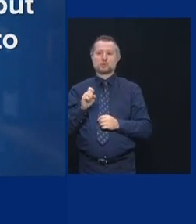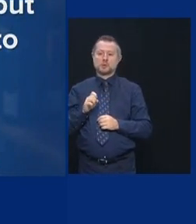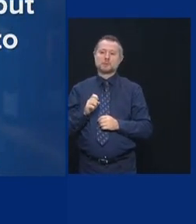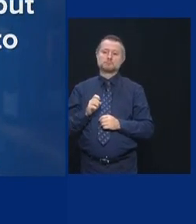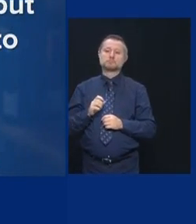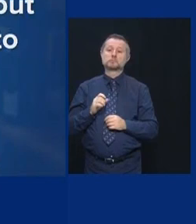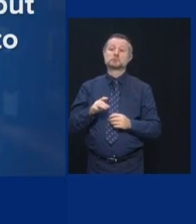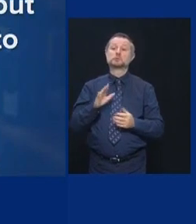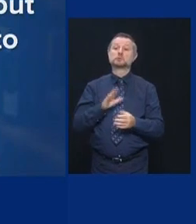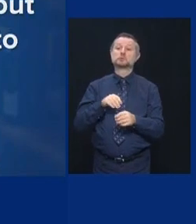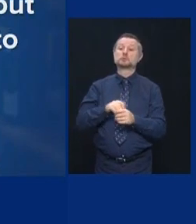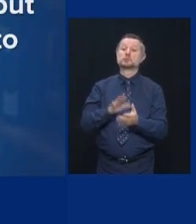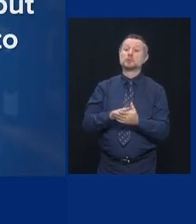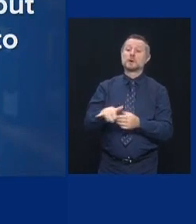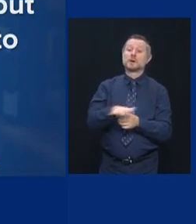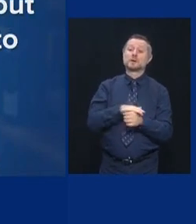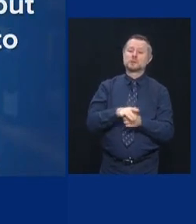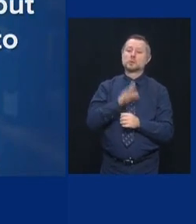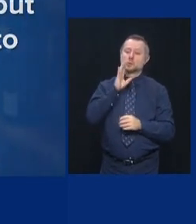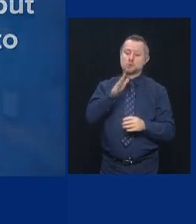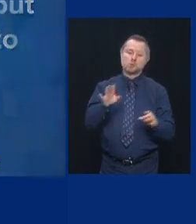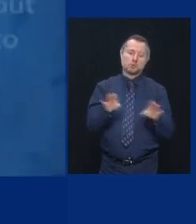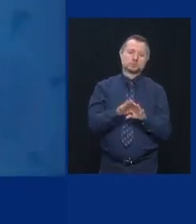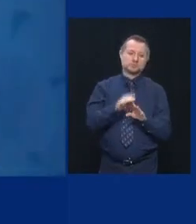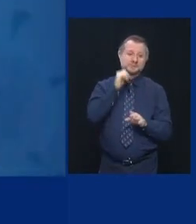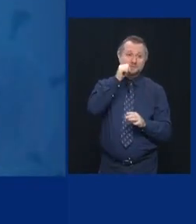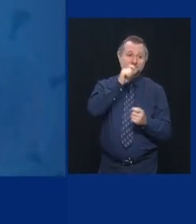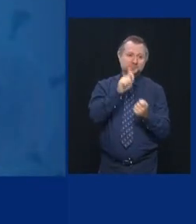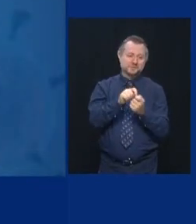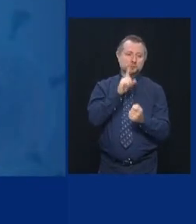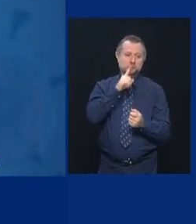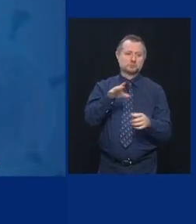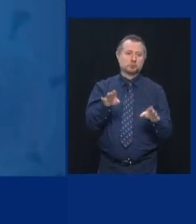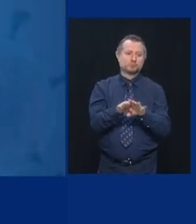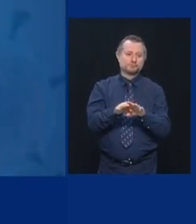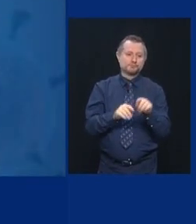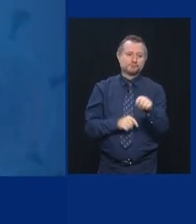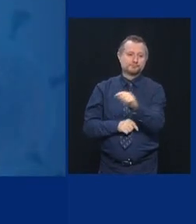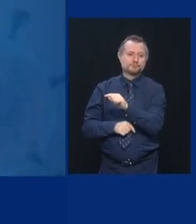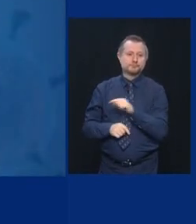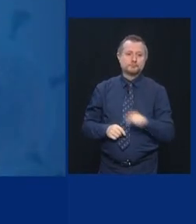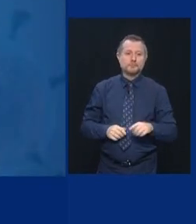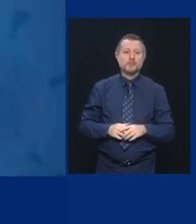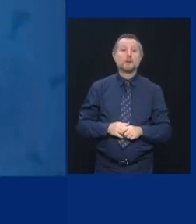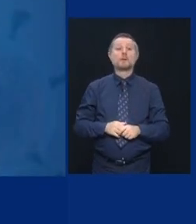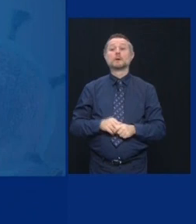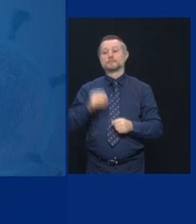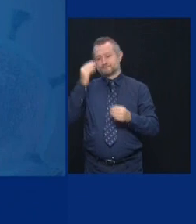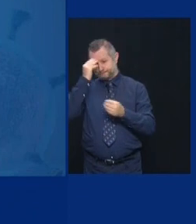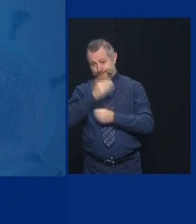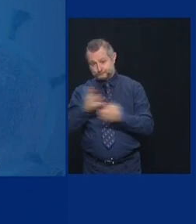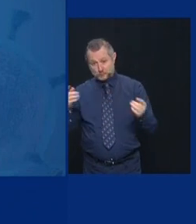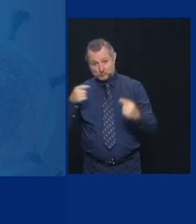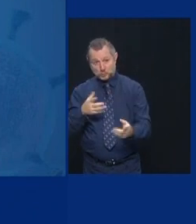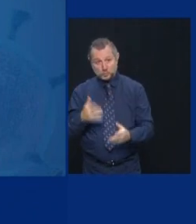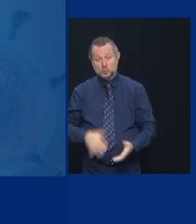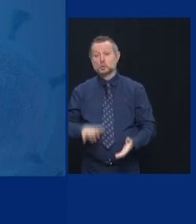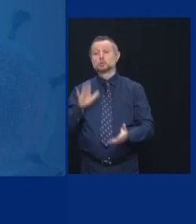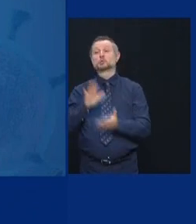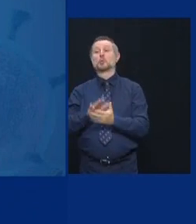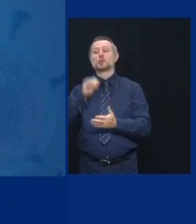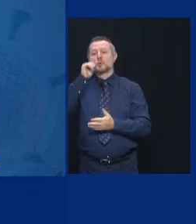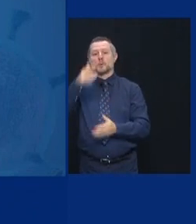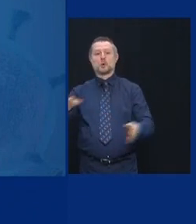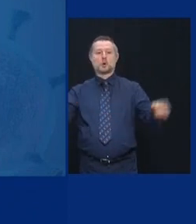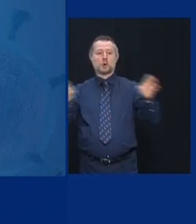schools in those zip codes. And as we refine it, we'll let you know. So in total, schools close tomorrow.